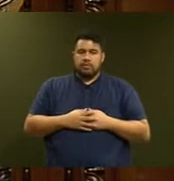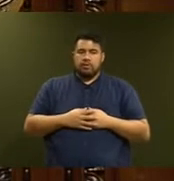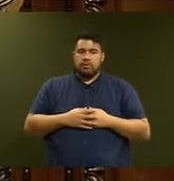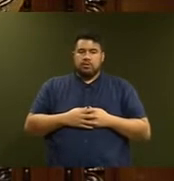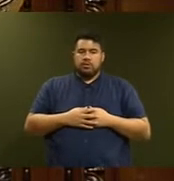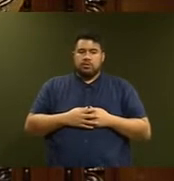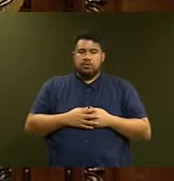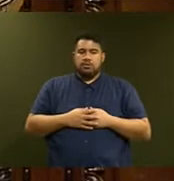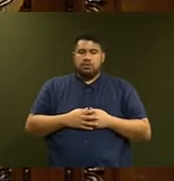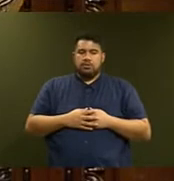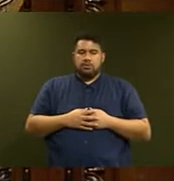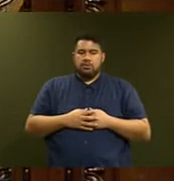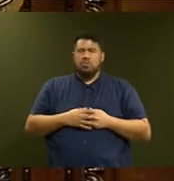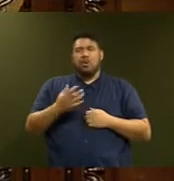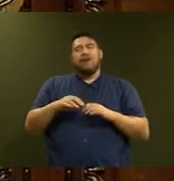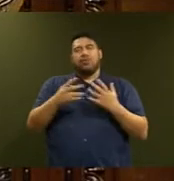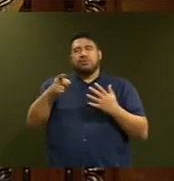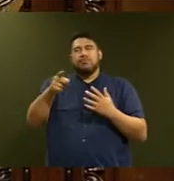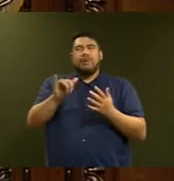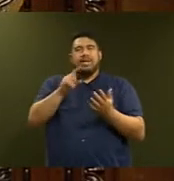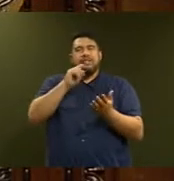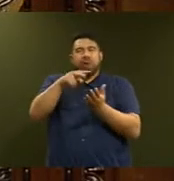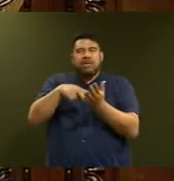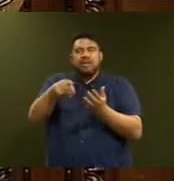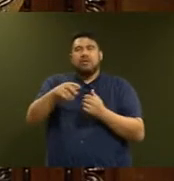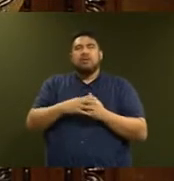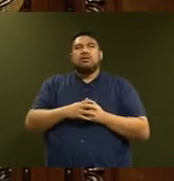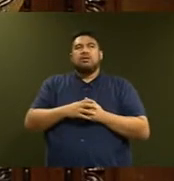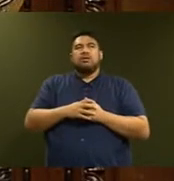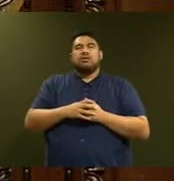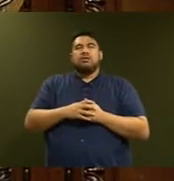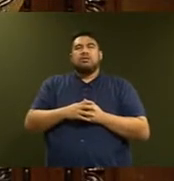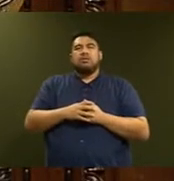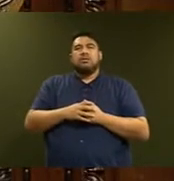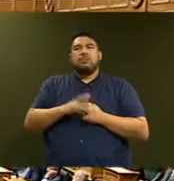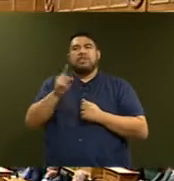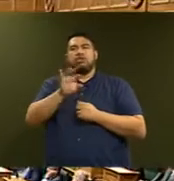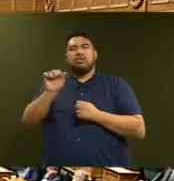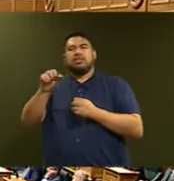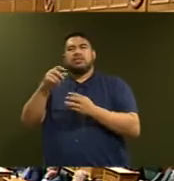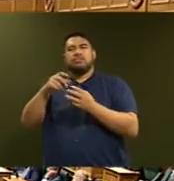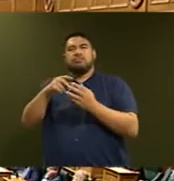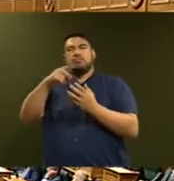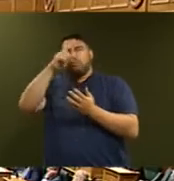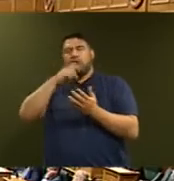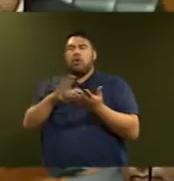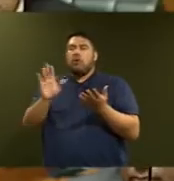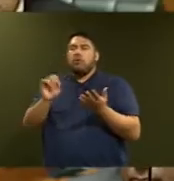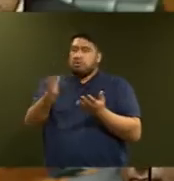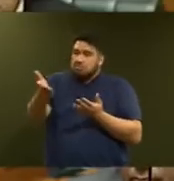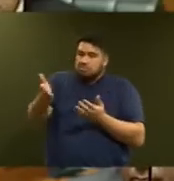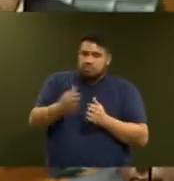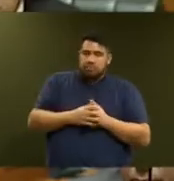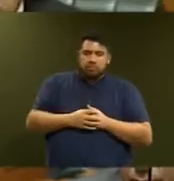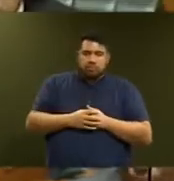he's read, uh, is, is, would be protecting a minister too much. The Honourable Andrew Little. Thank you, Mr Speaker. My view is that that is Mr Ball's genuinely